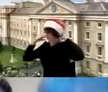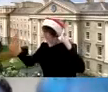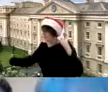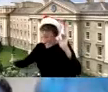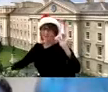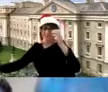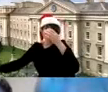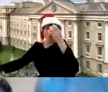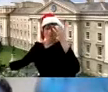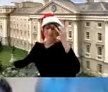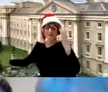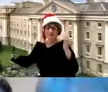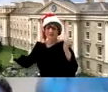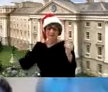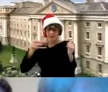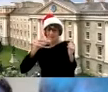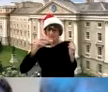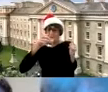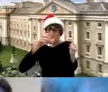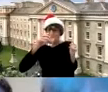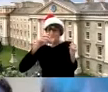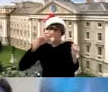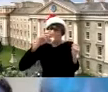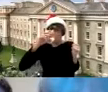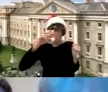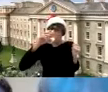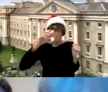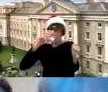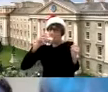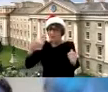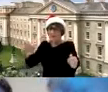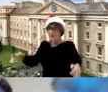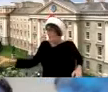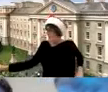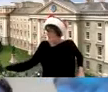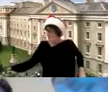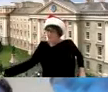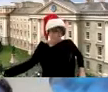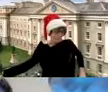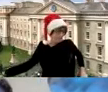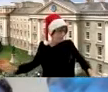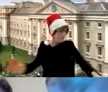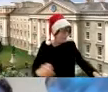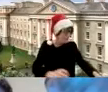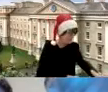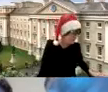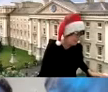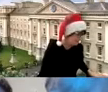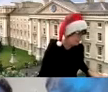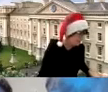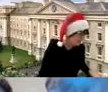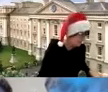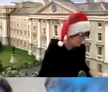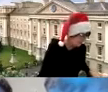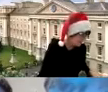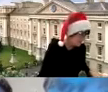going to talk a little bit about christmas and about mental health and well-being uh during covet 19 and